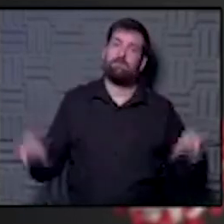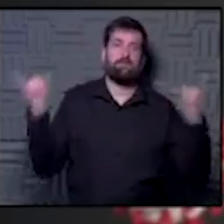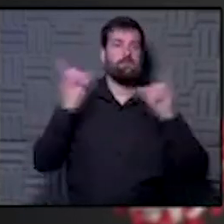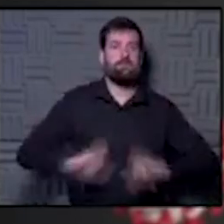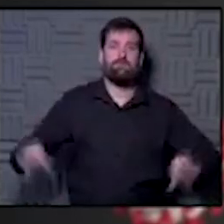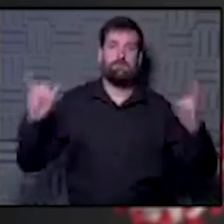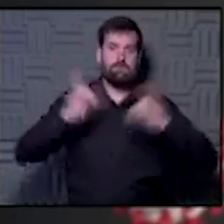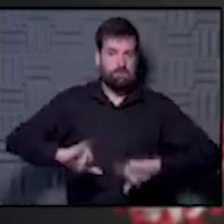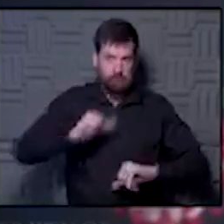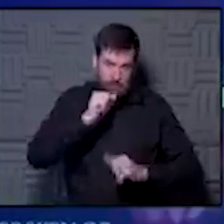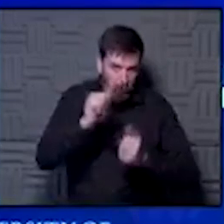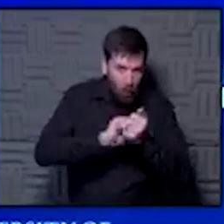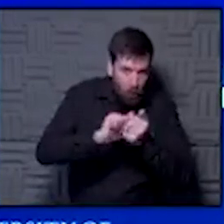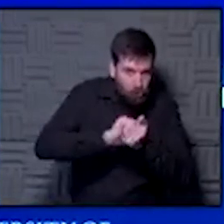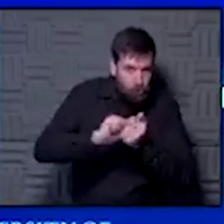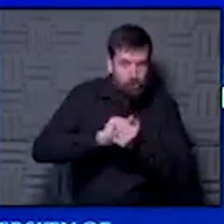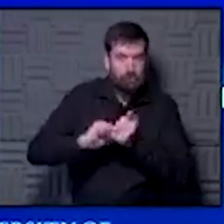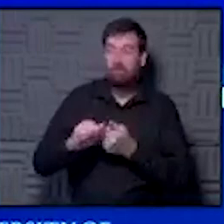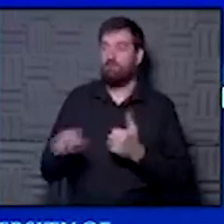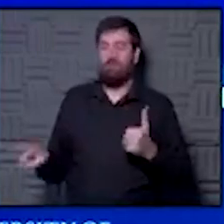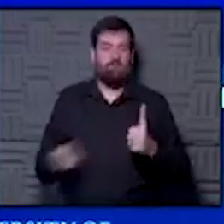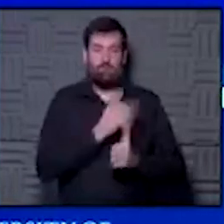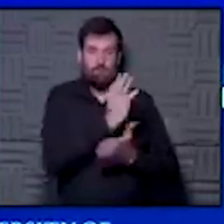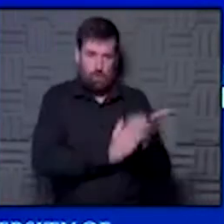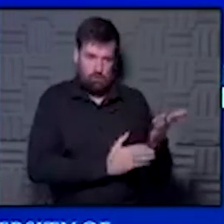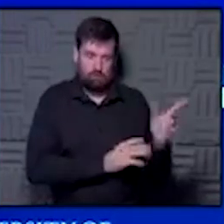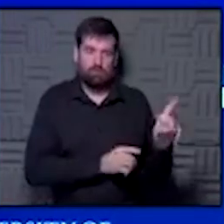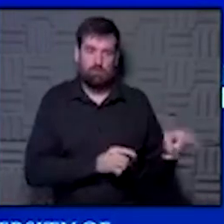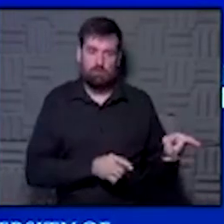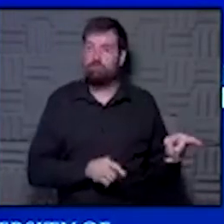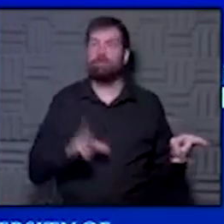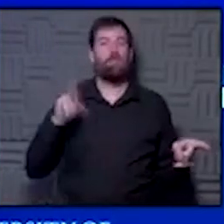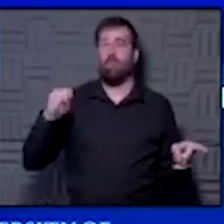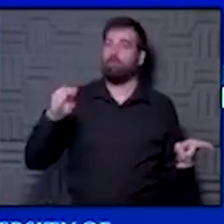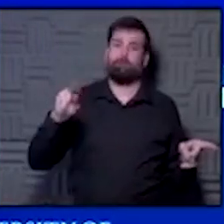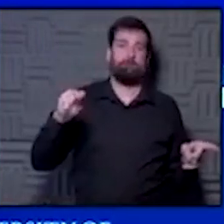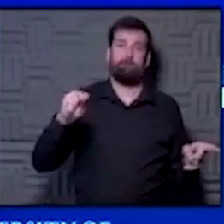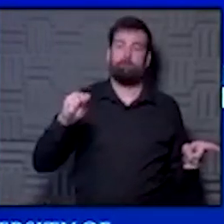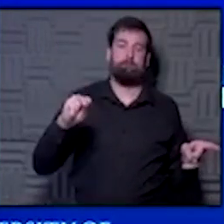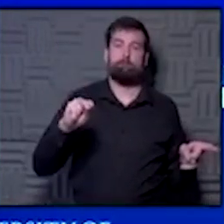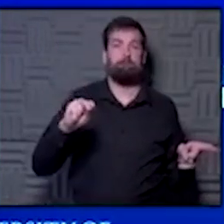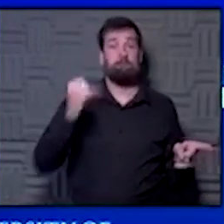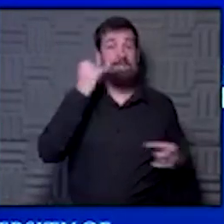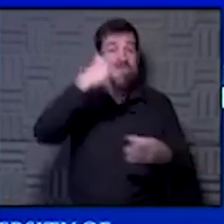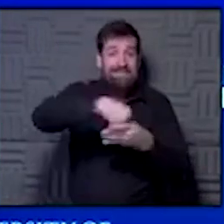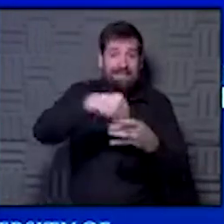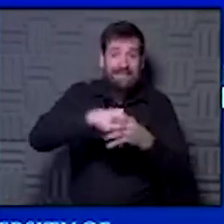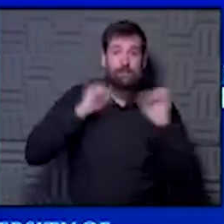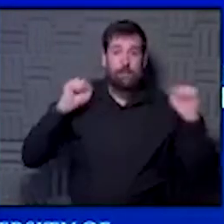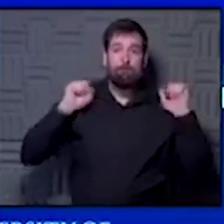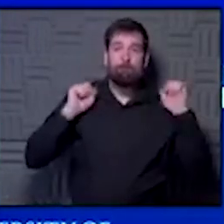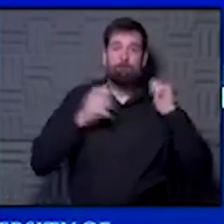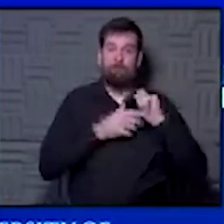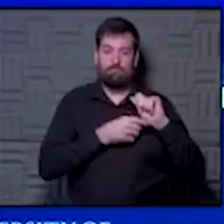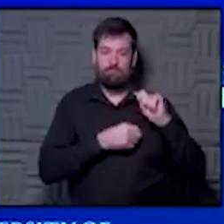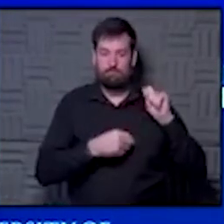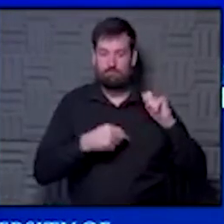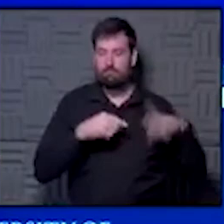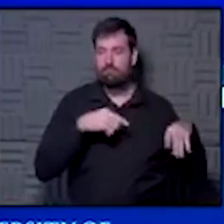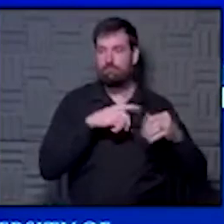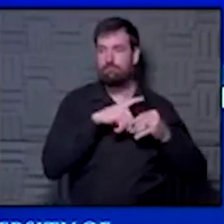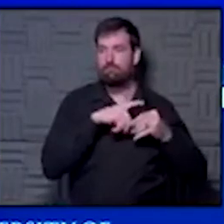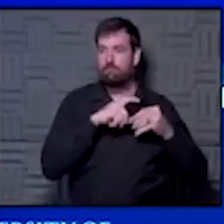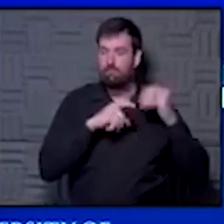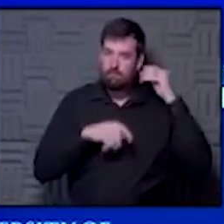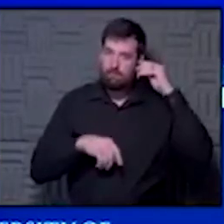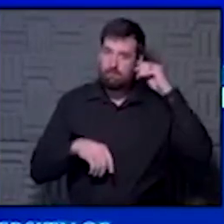washing it, not throwing it away. Okay, let's think of the first part of the question. answer to this is no, especially if you're inside because you breathe harder. So you're going